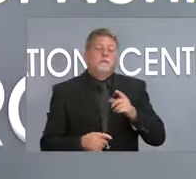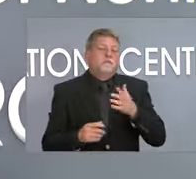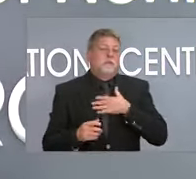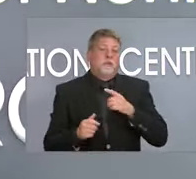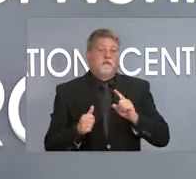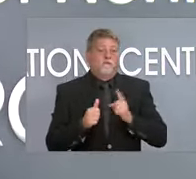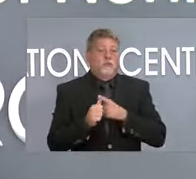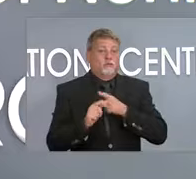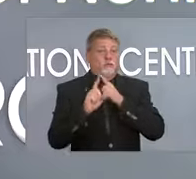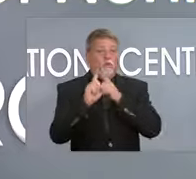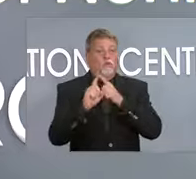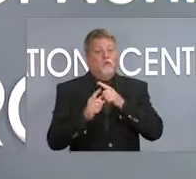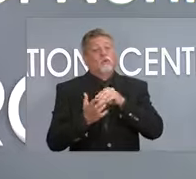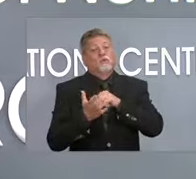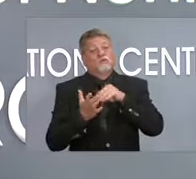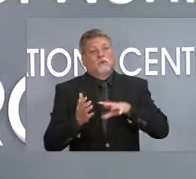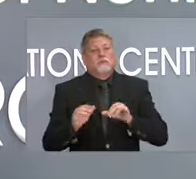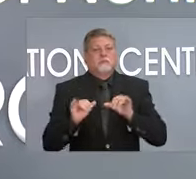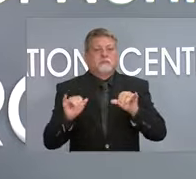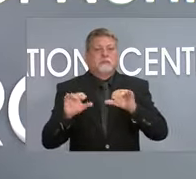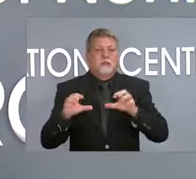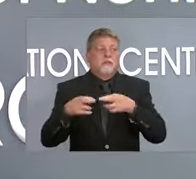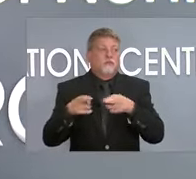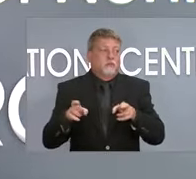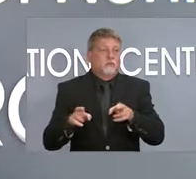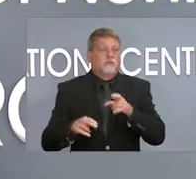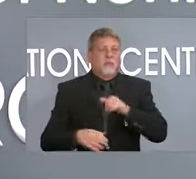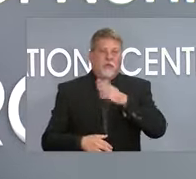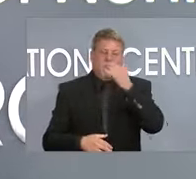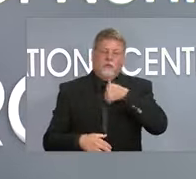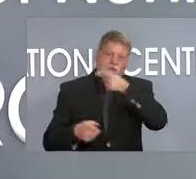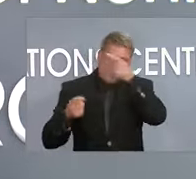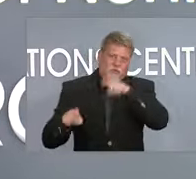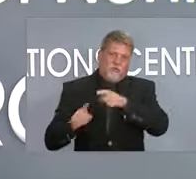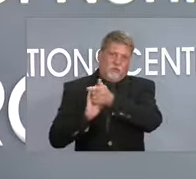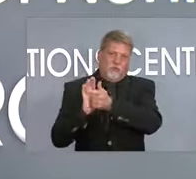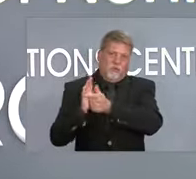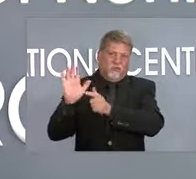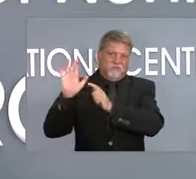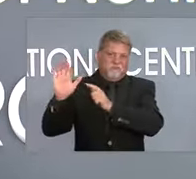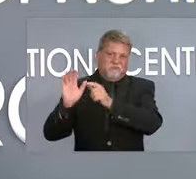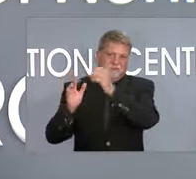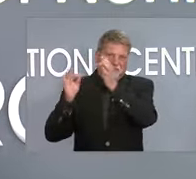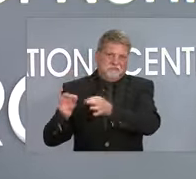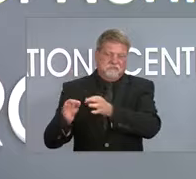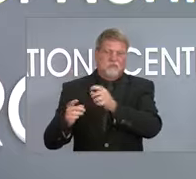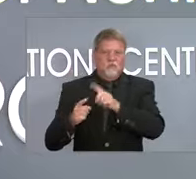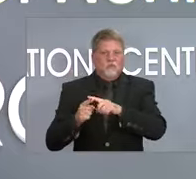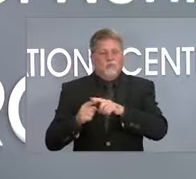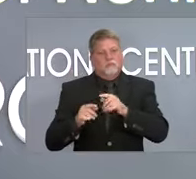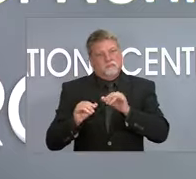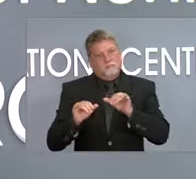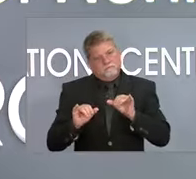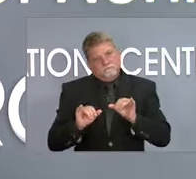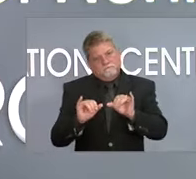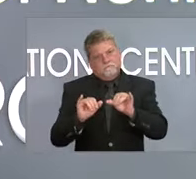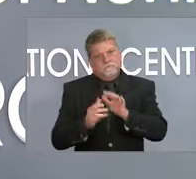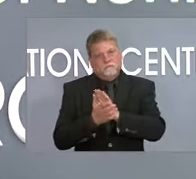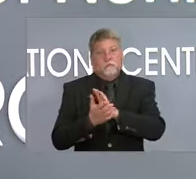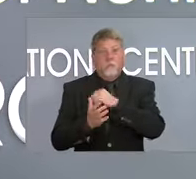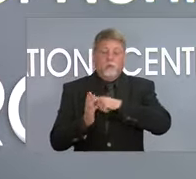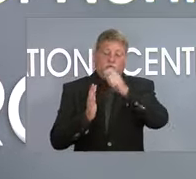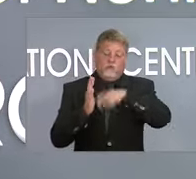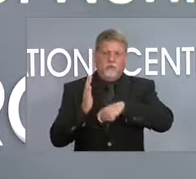in person. It's why we agreed to the legislation. It's why we provided the this toolkit